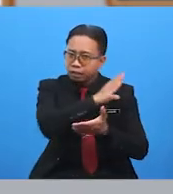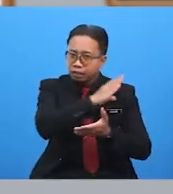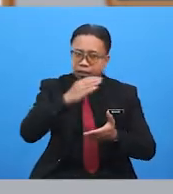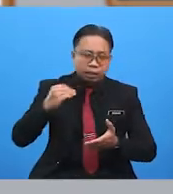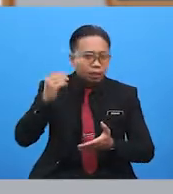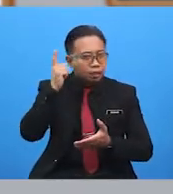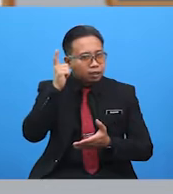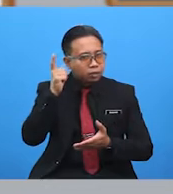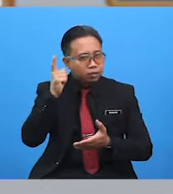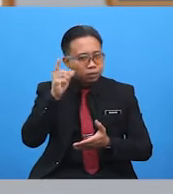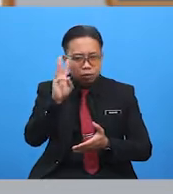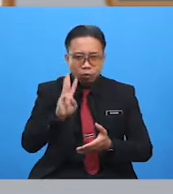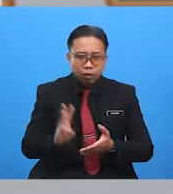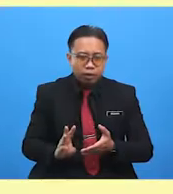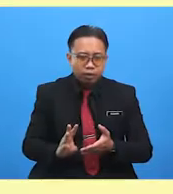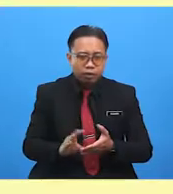this weather report.